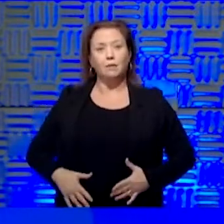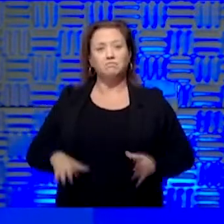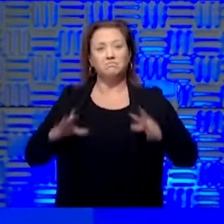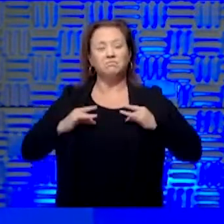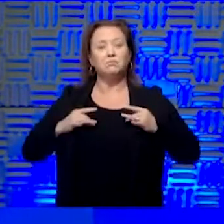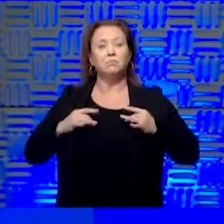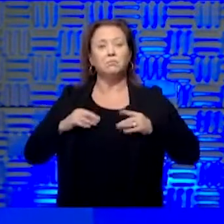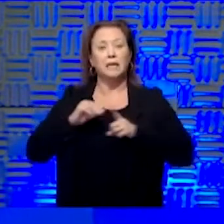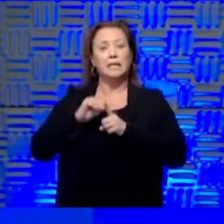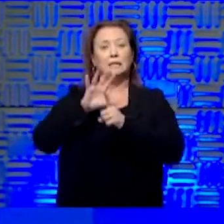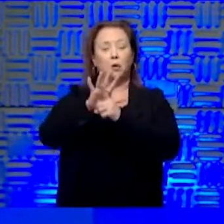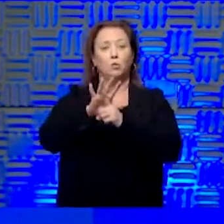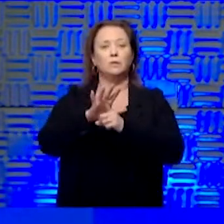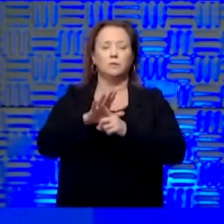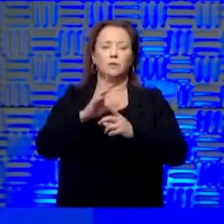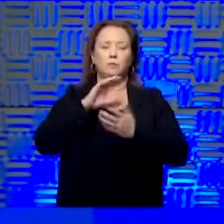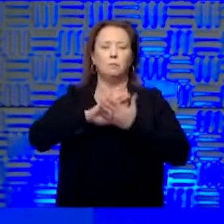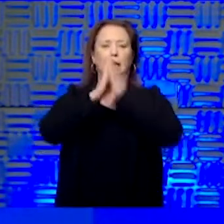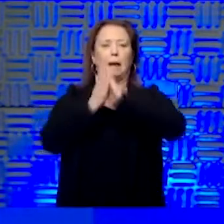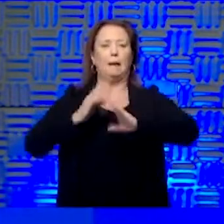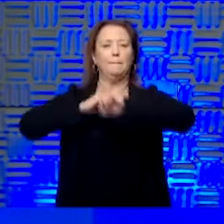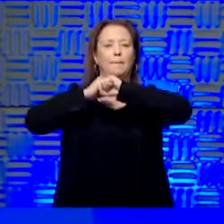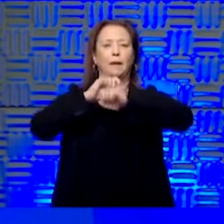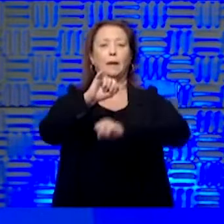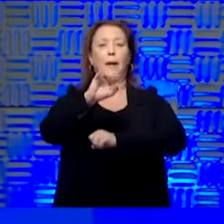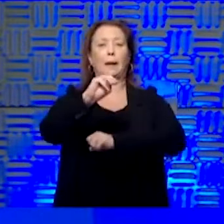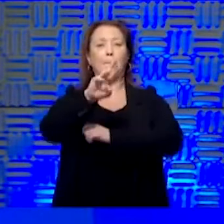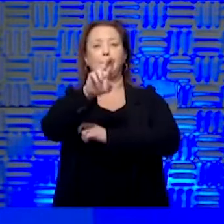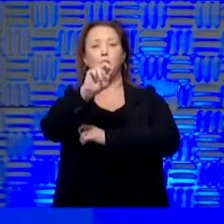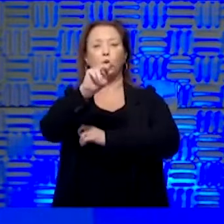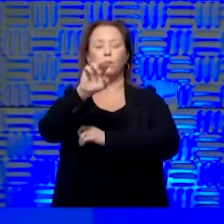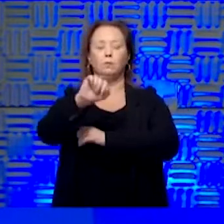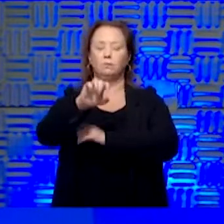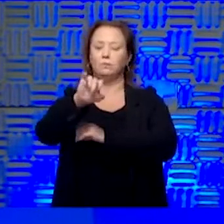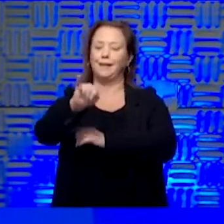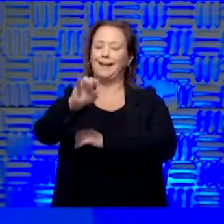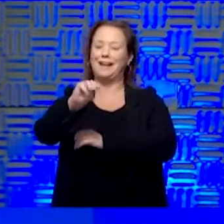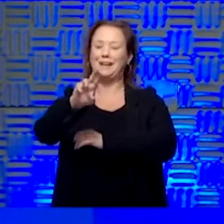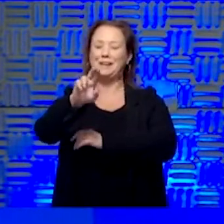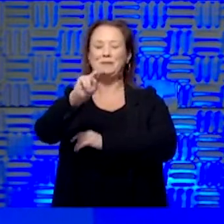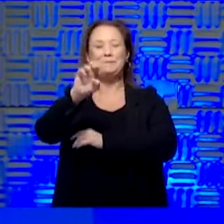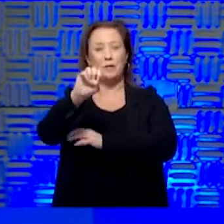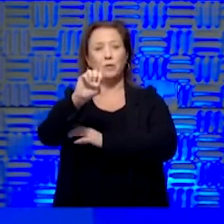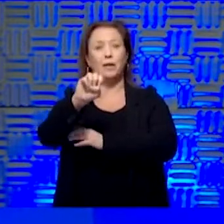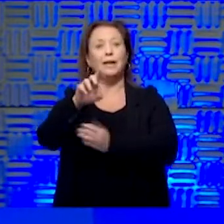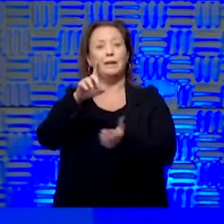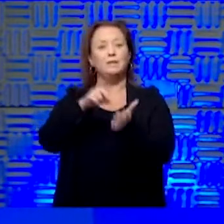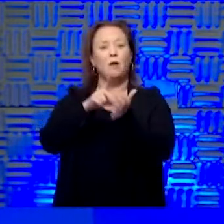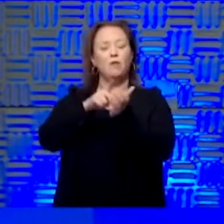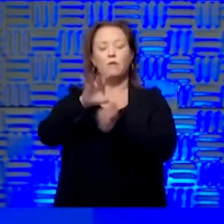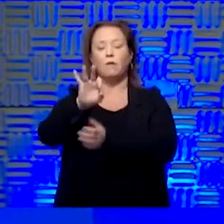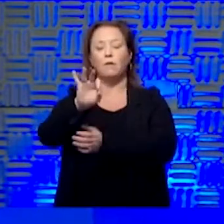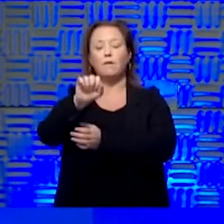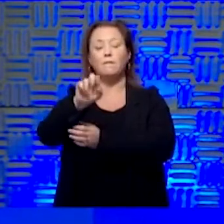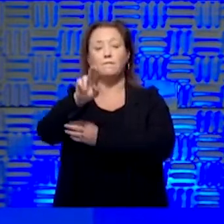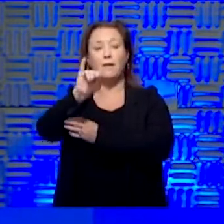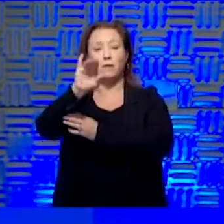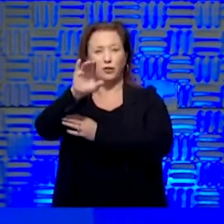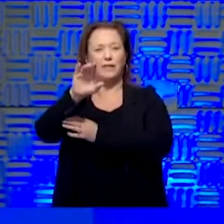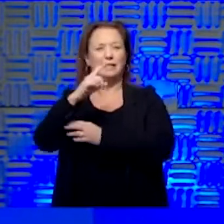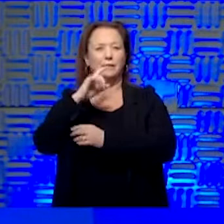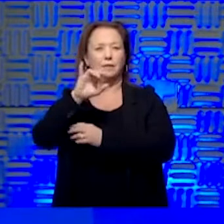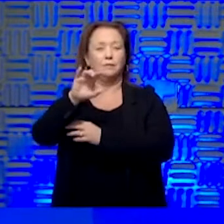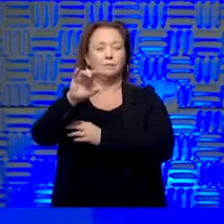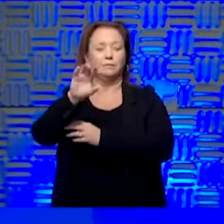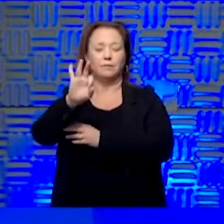you are, in fact, immune. That was the initial thoughts by the CDC and Dr. Fauci. And we hope that's true,